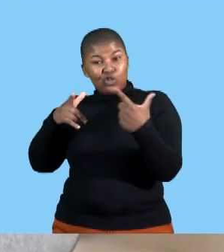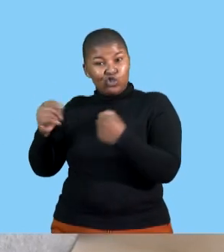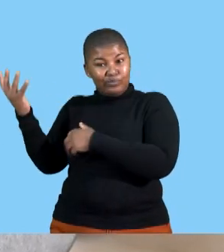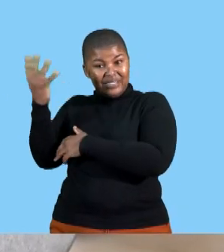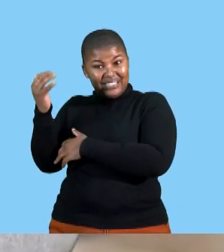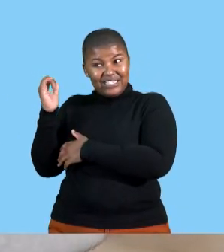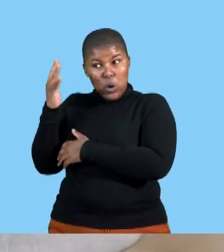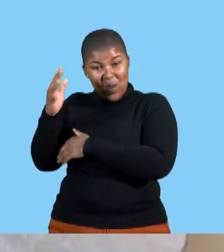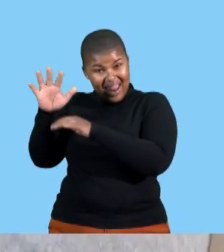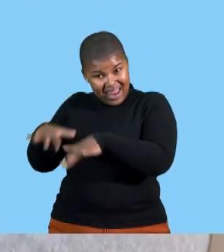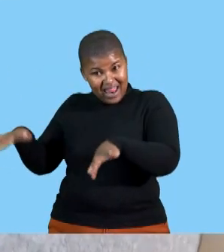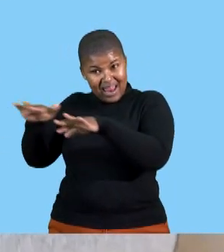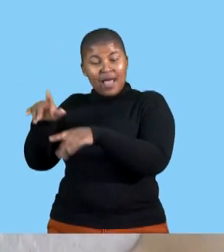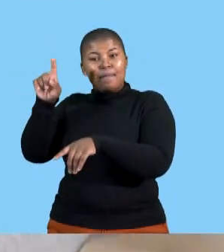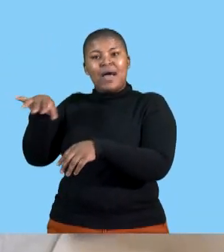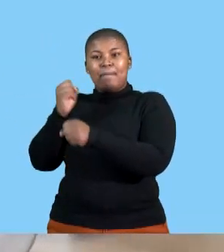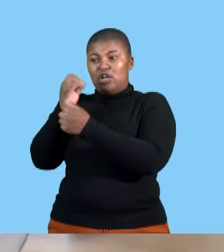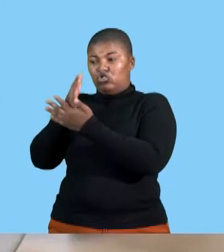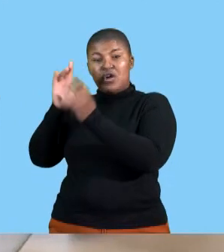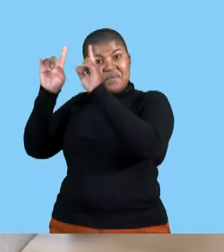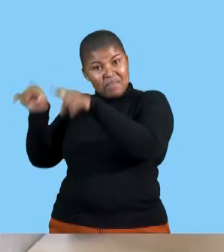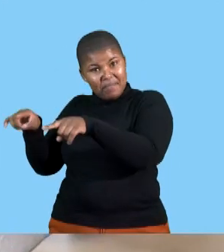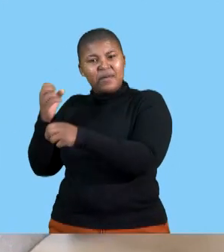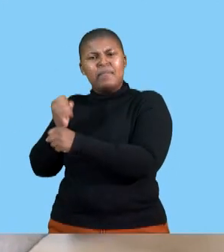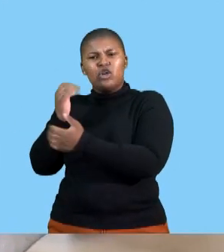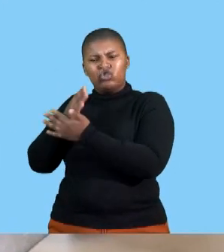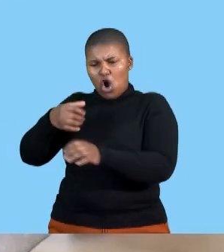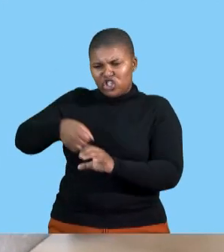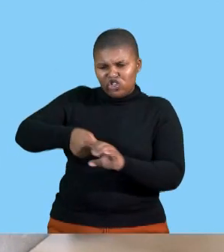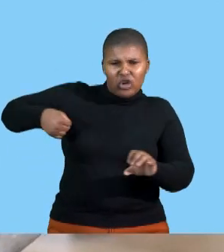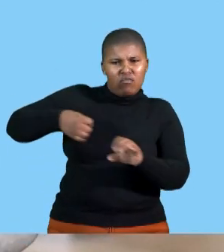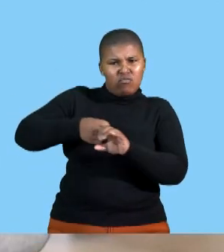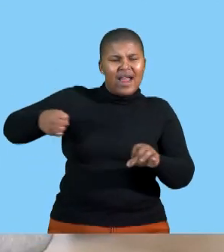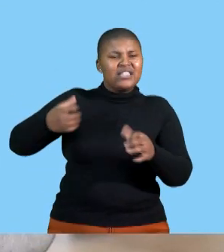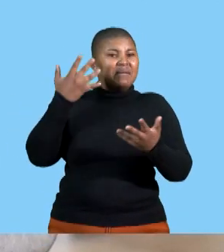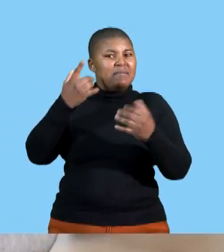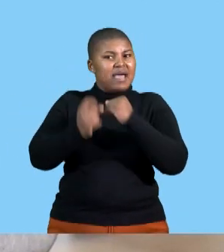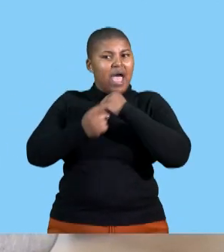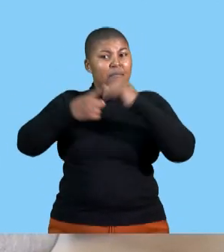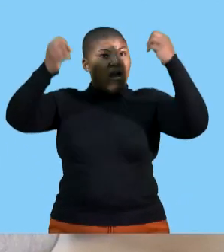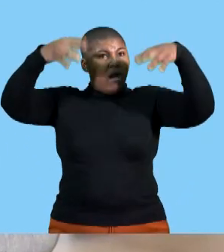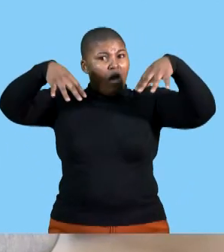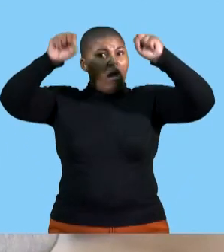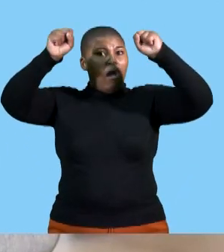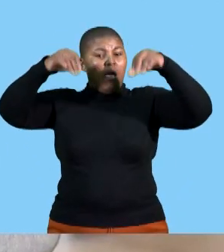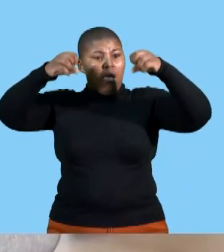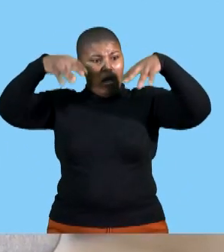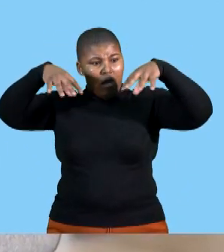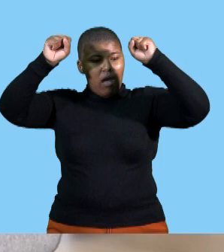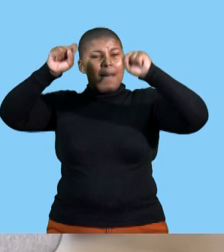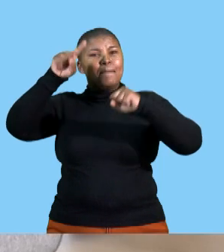area is available and also check that the generator is available in case of load shedding or loss of electricity.